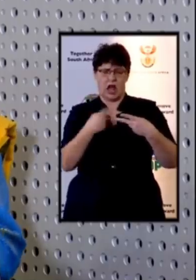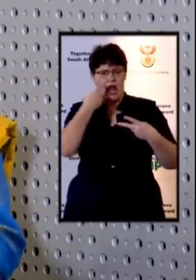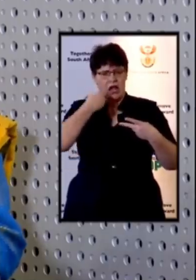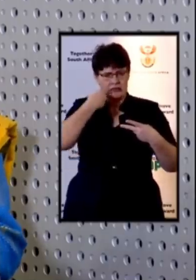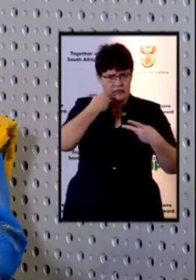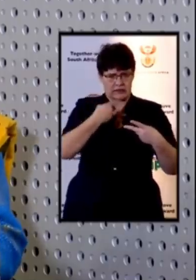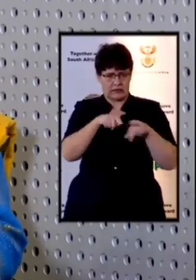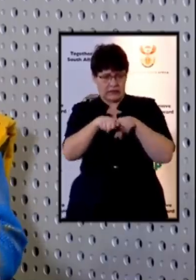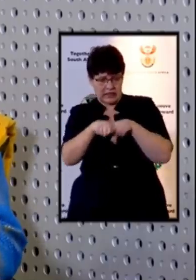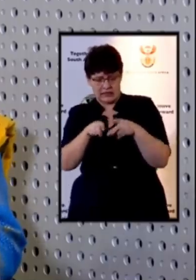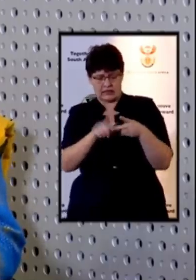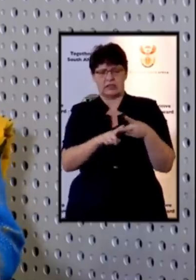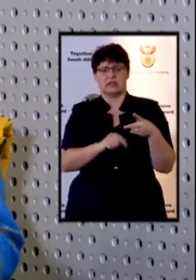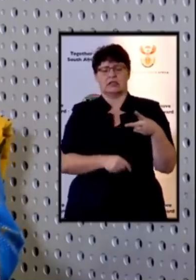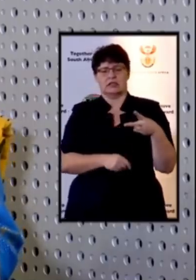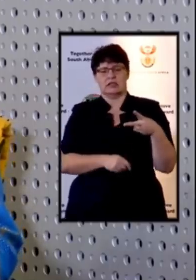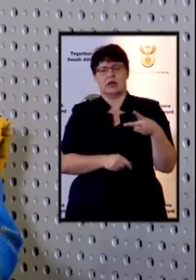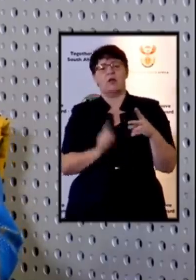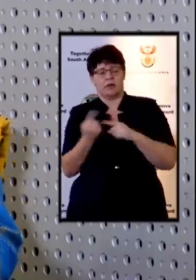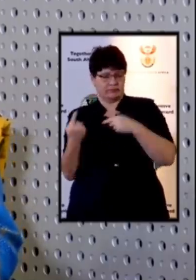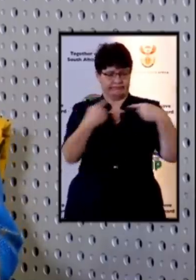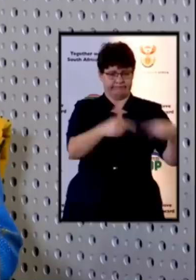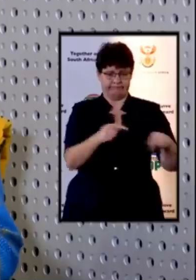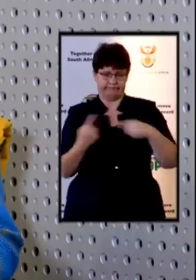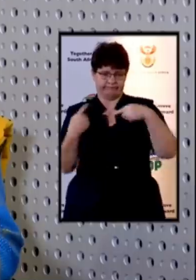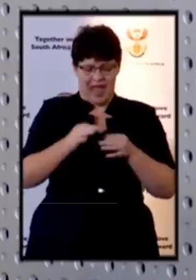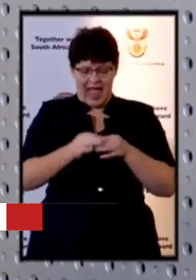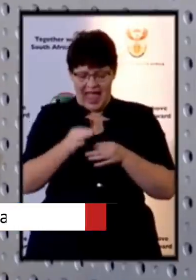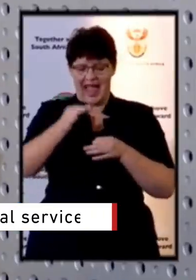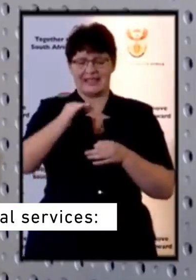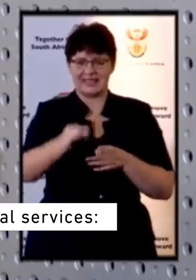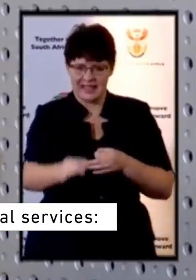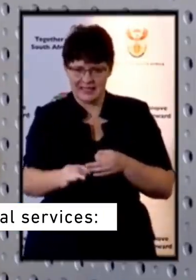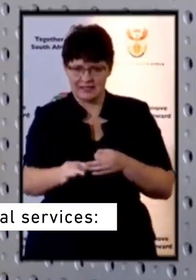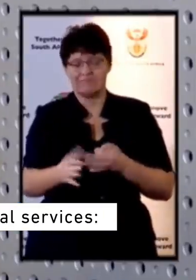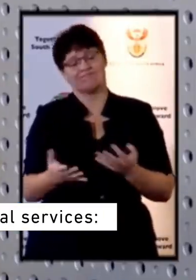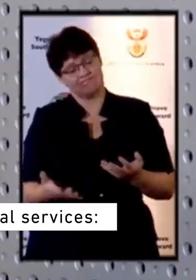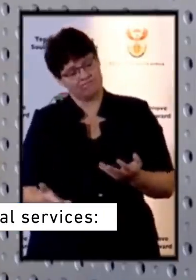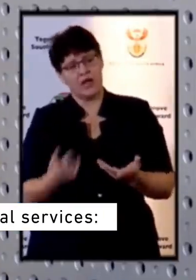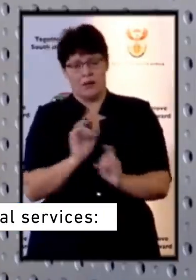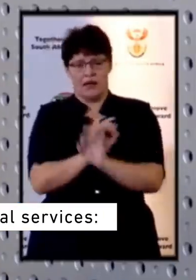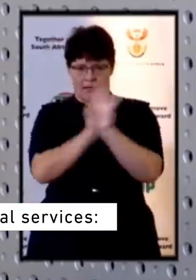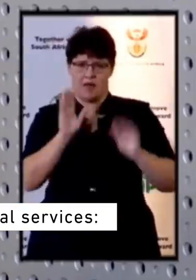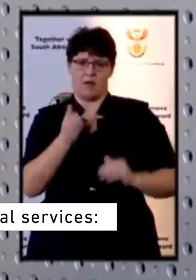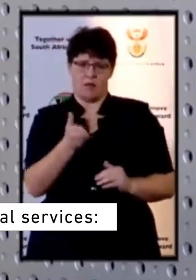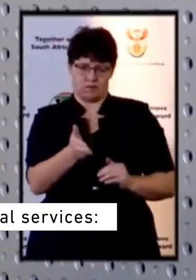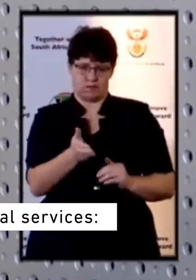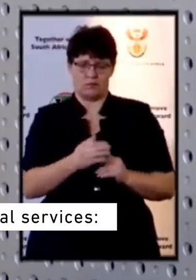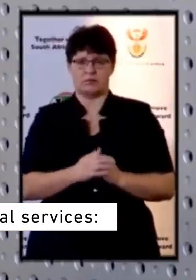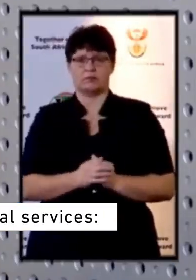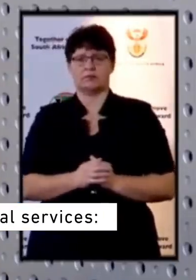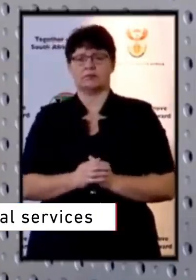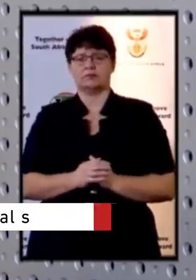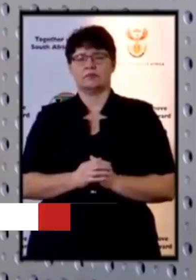miners the that will be coming back to the mines it's clear that we need